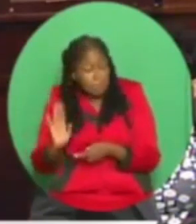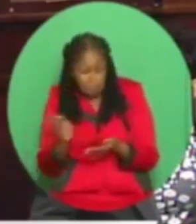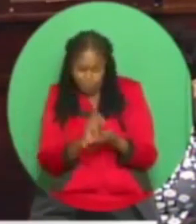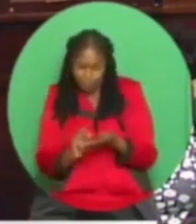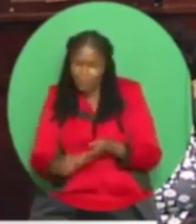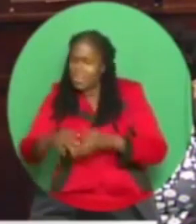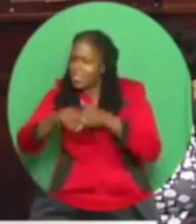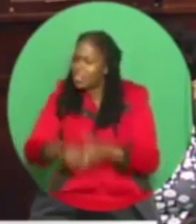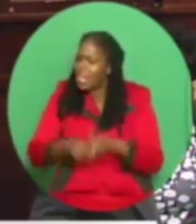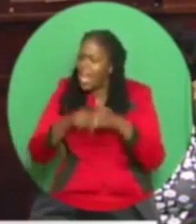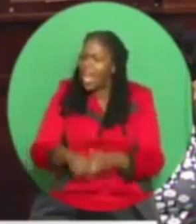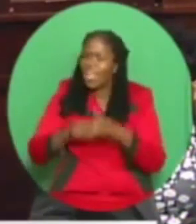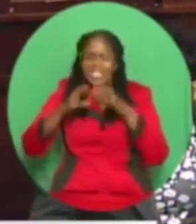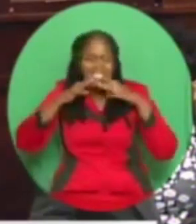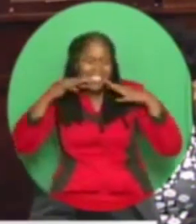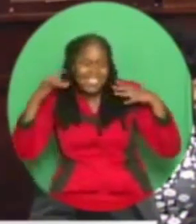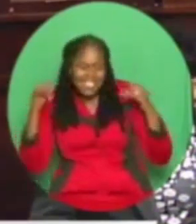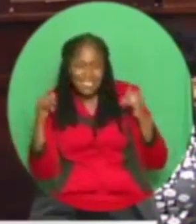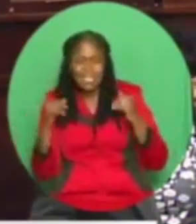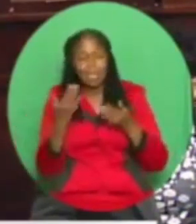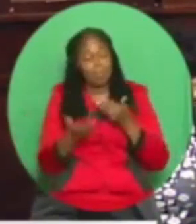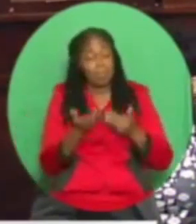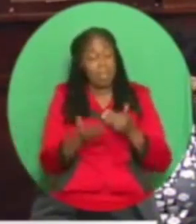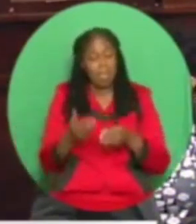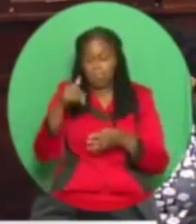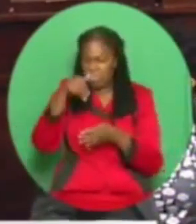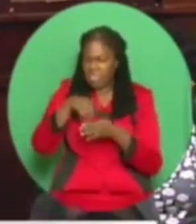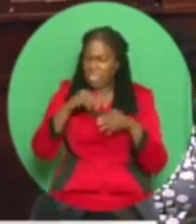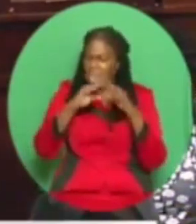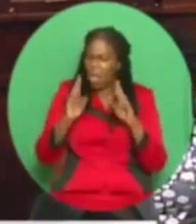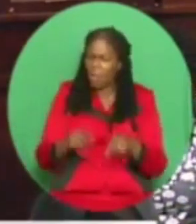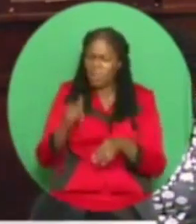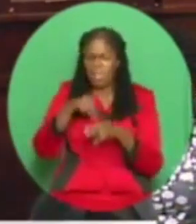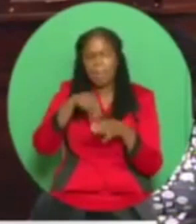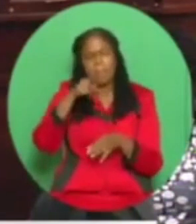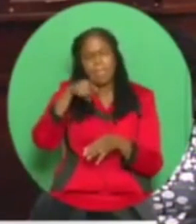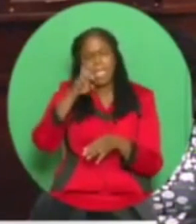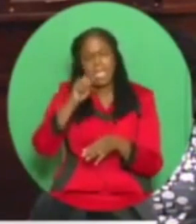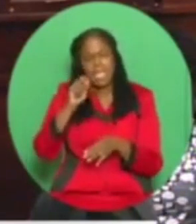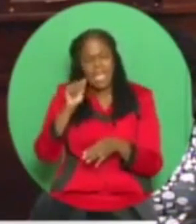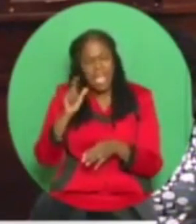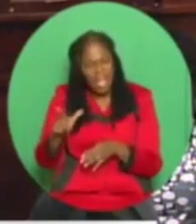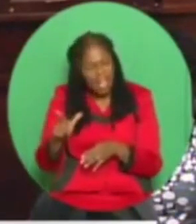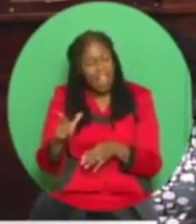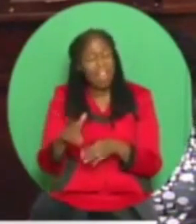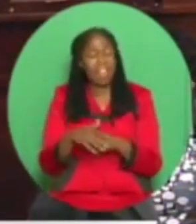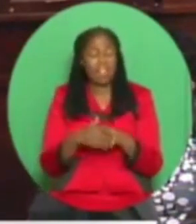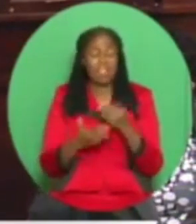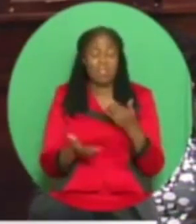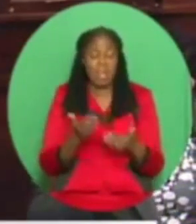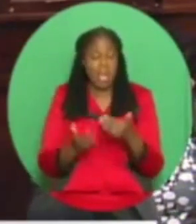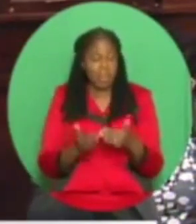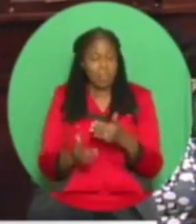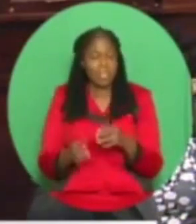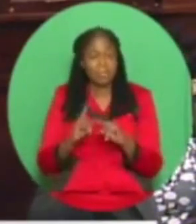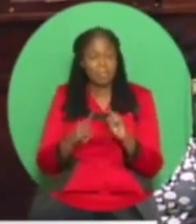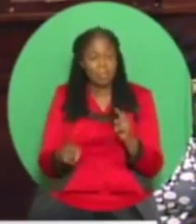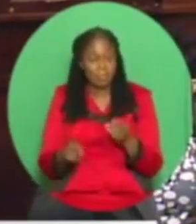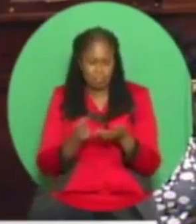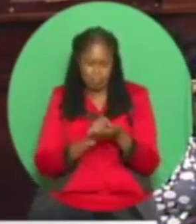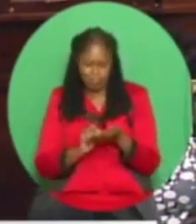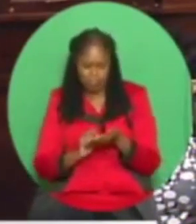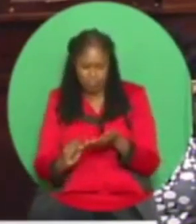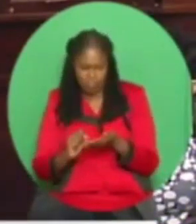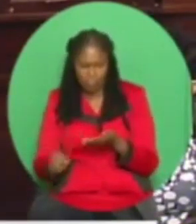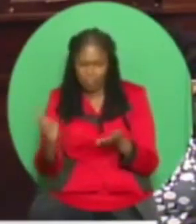may well be in a house in Penal that they are signing documents involving serious negotiations with Sunstone